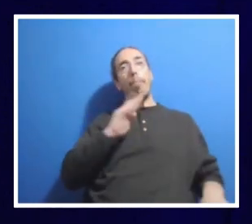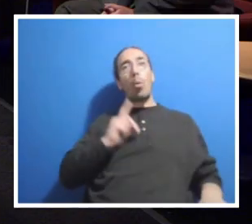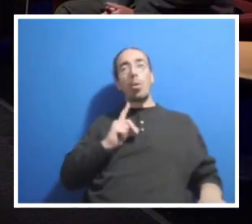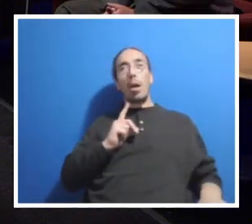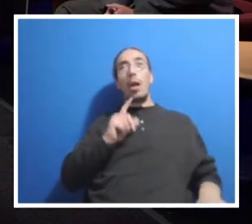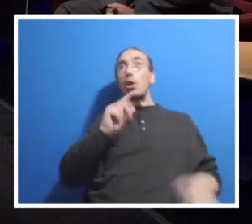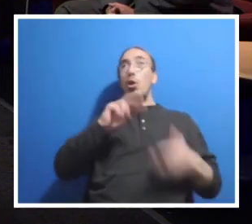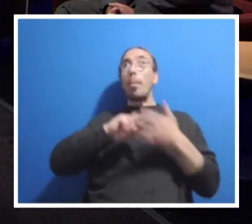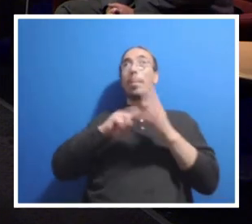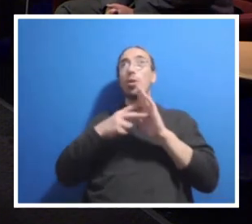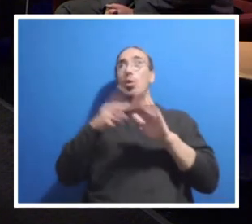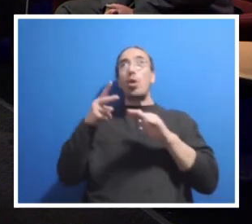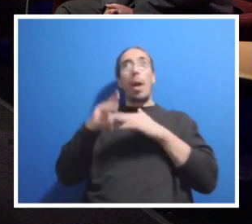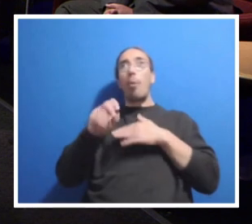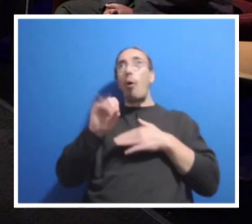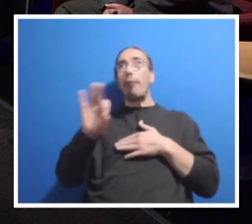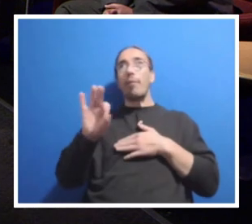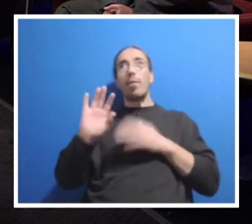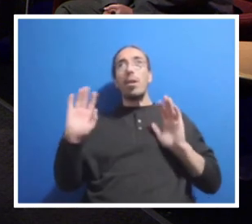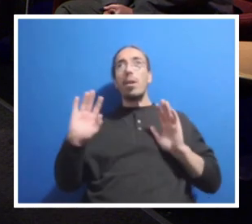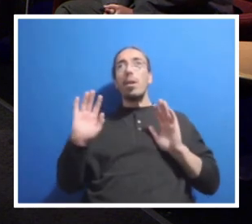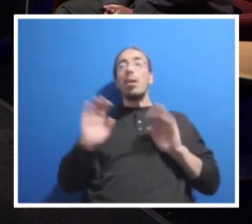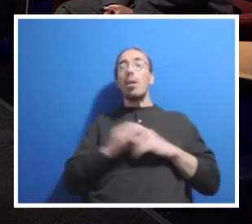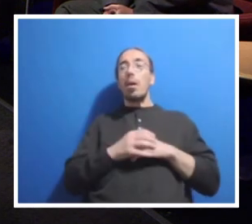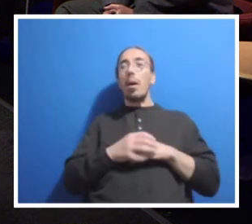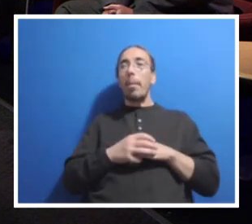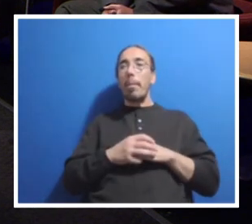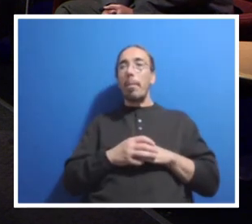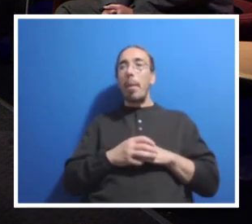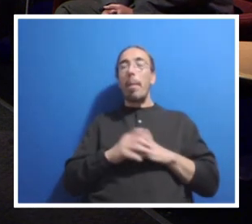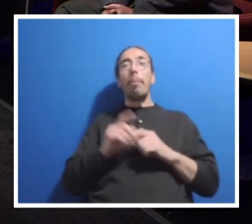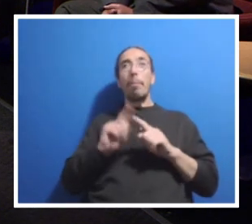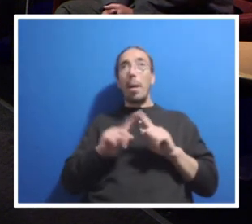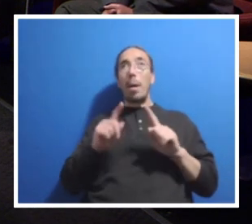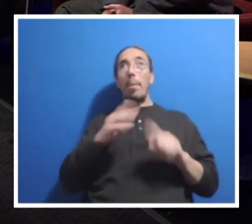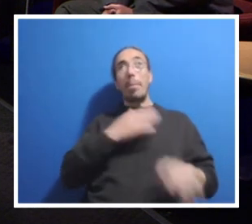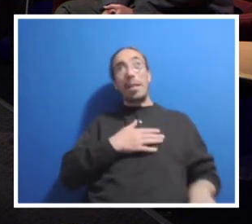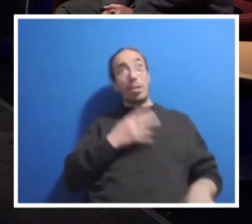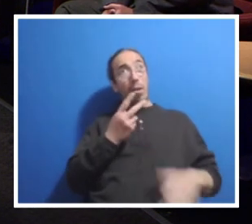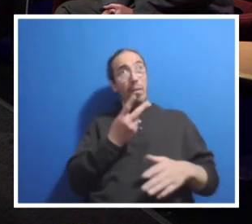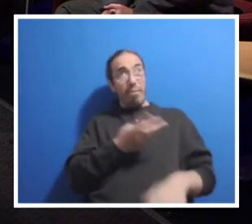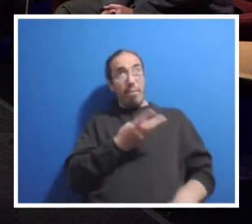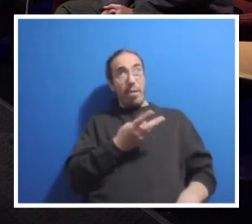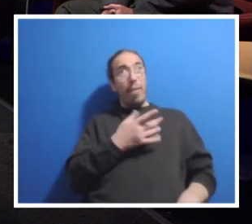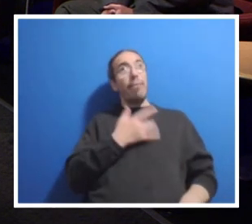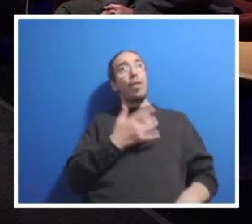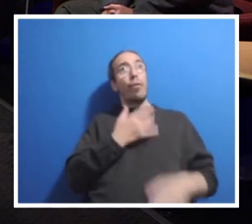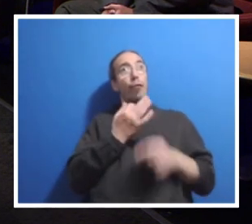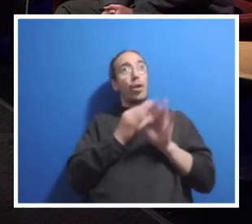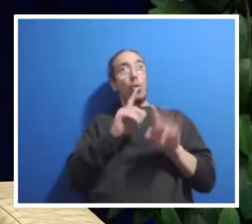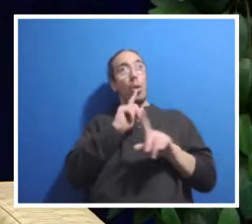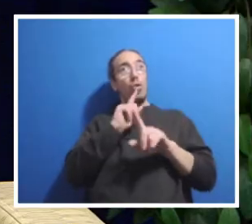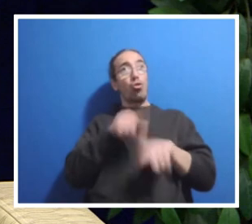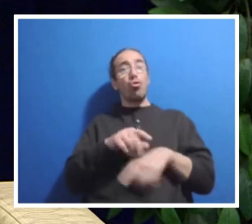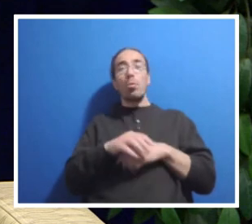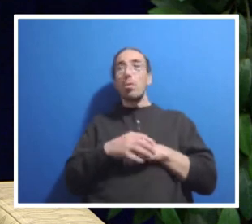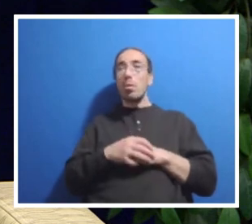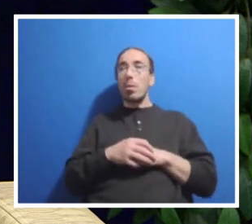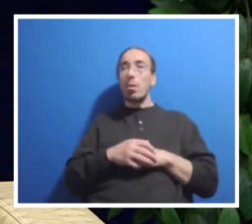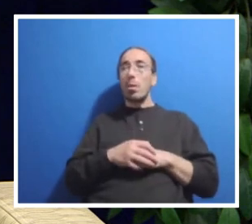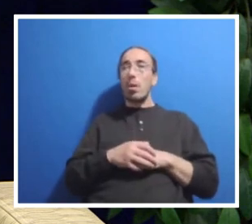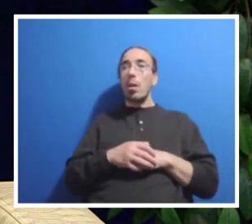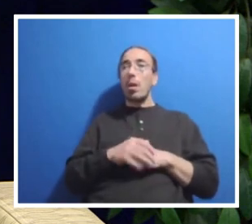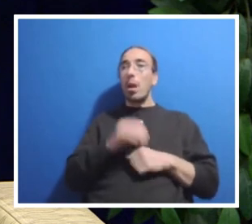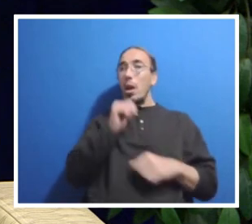in what we say. But certainly, please, both of you feel free to answer. I'll just say I don't think it's something that we have